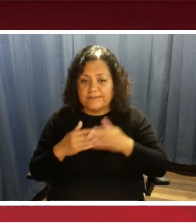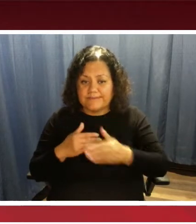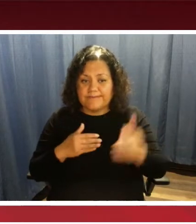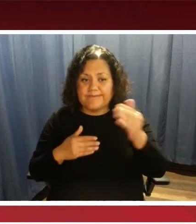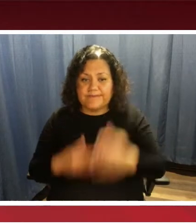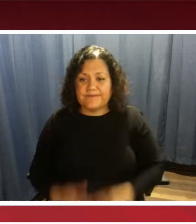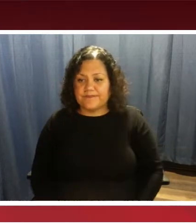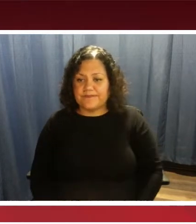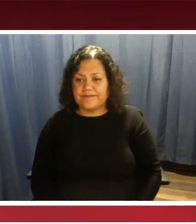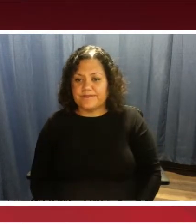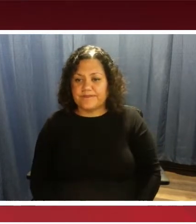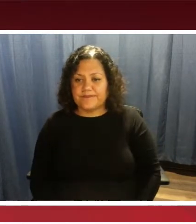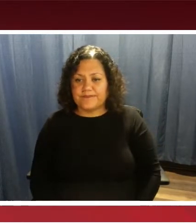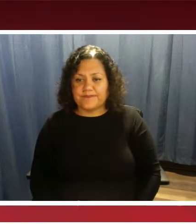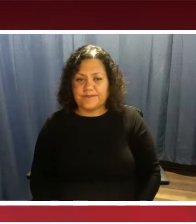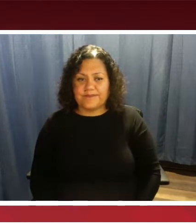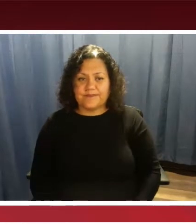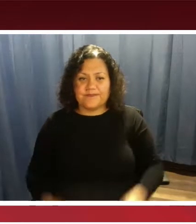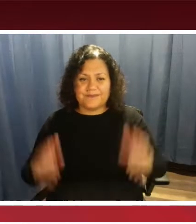Next slide, please.